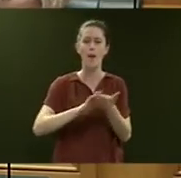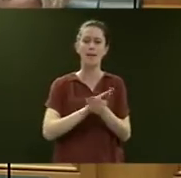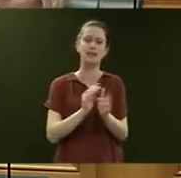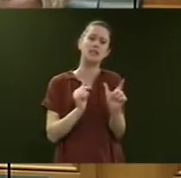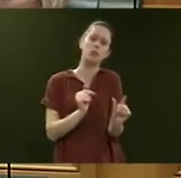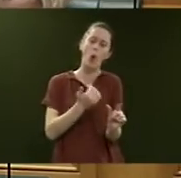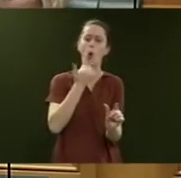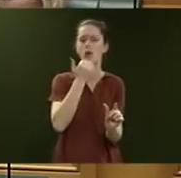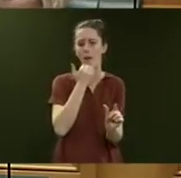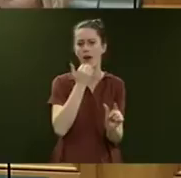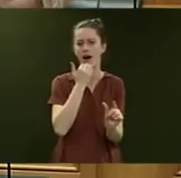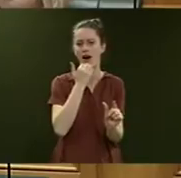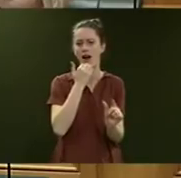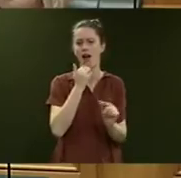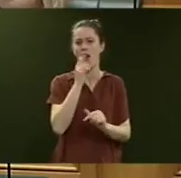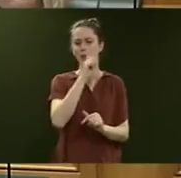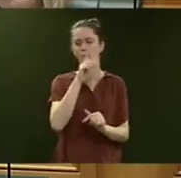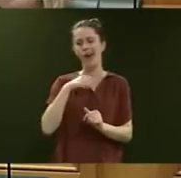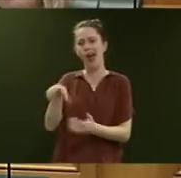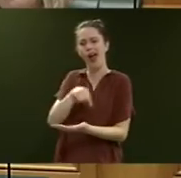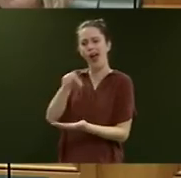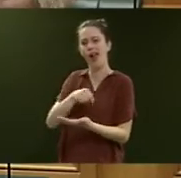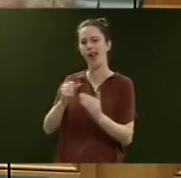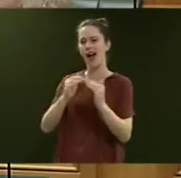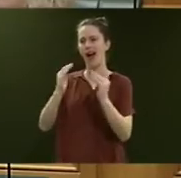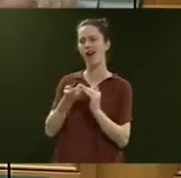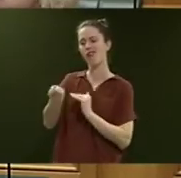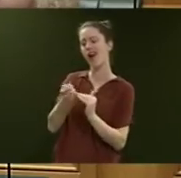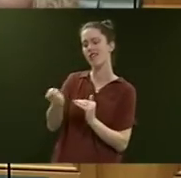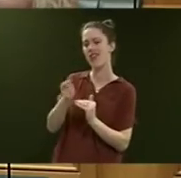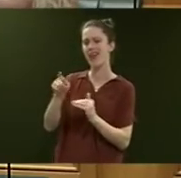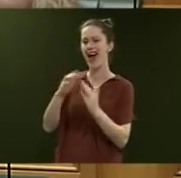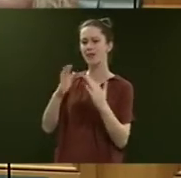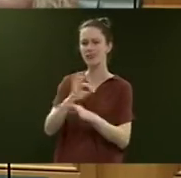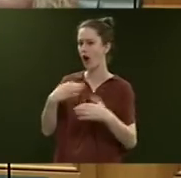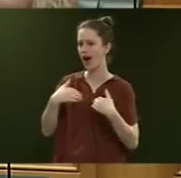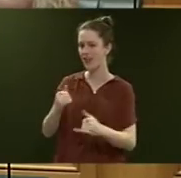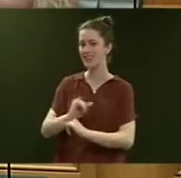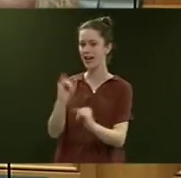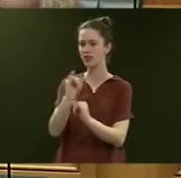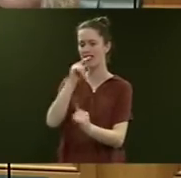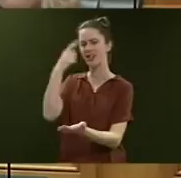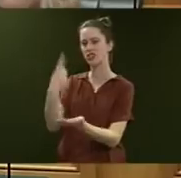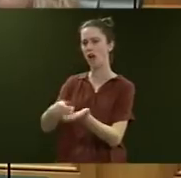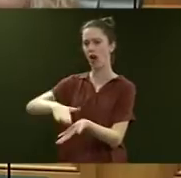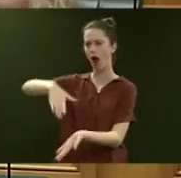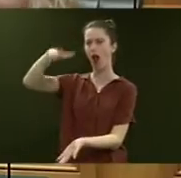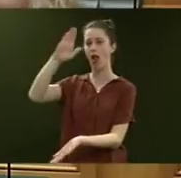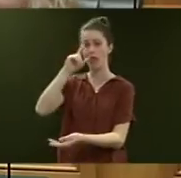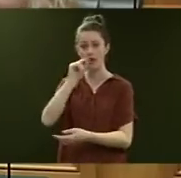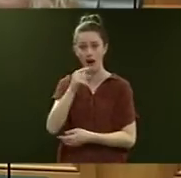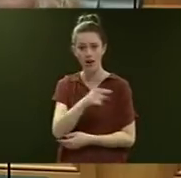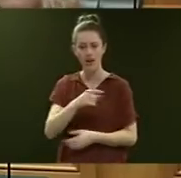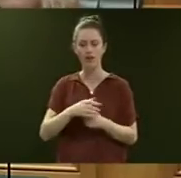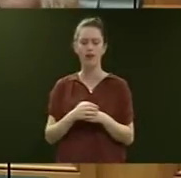small number of exploitative people to rent out unhealthy, dangerous houses and charge exorbitant rents.